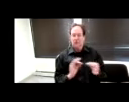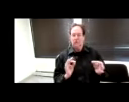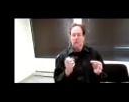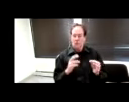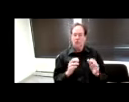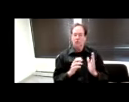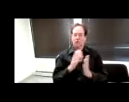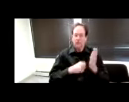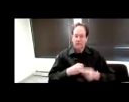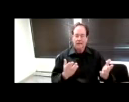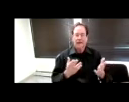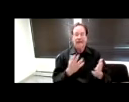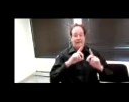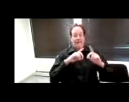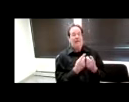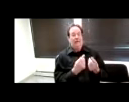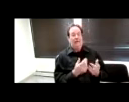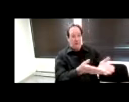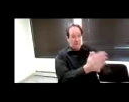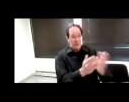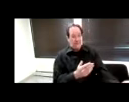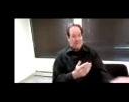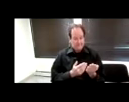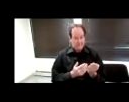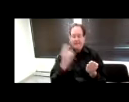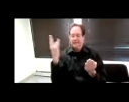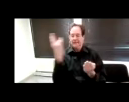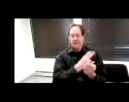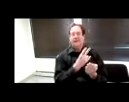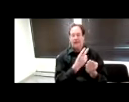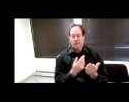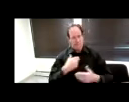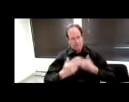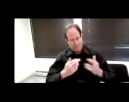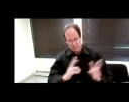after a request is made to make that available.